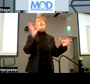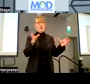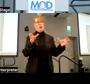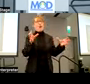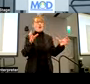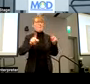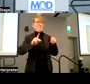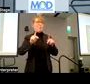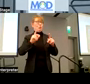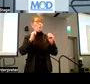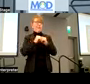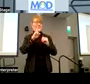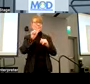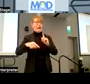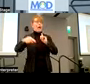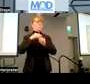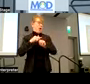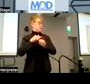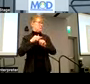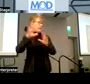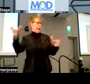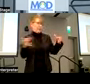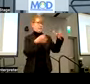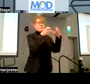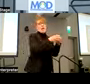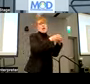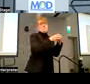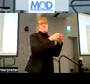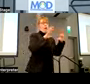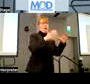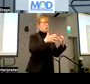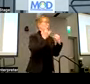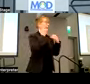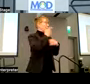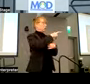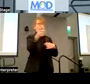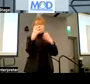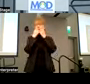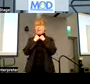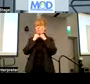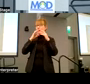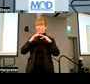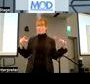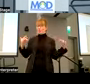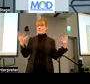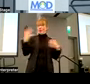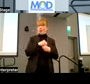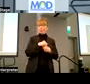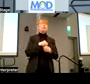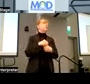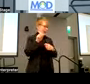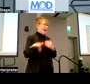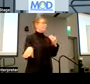plus disability as its own category. So if you care about these things, you have to care about accessibility and disability.